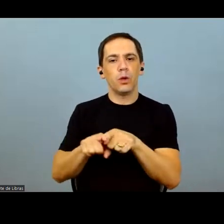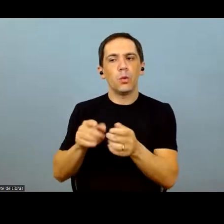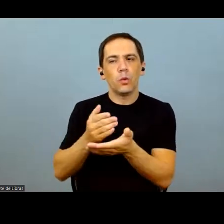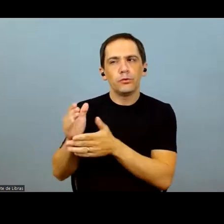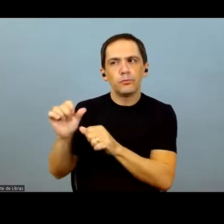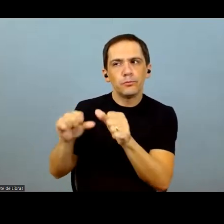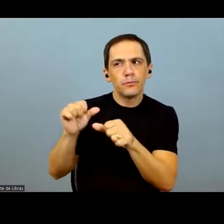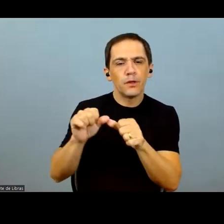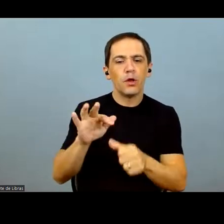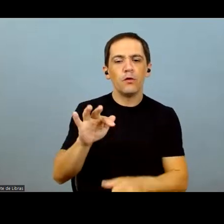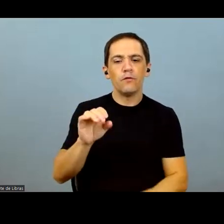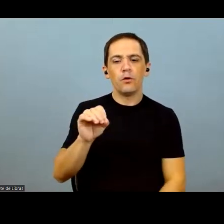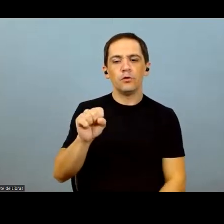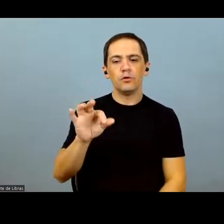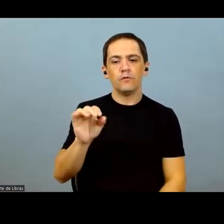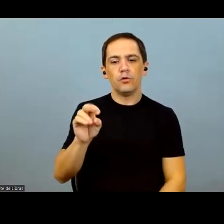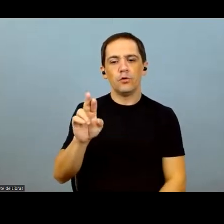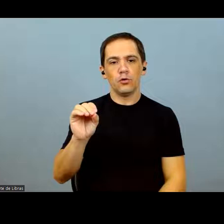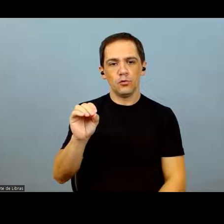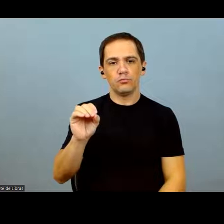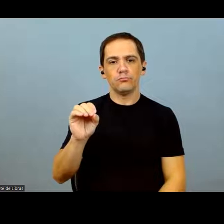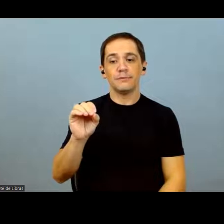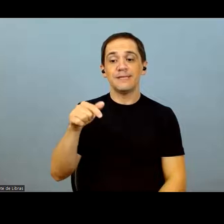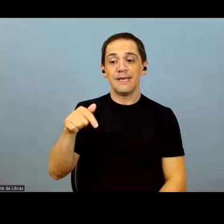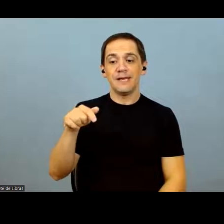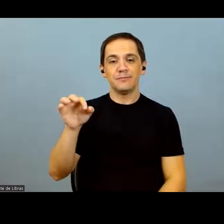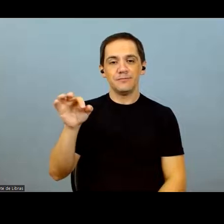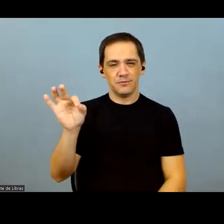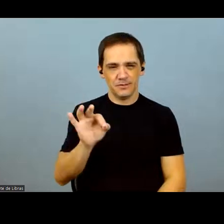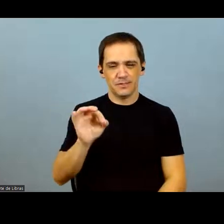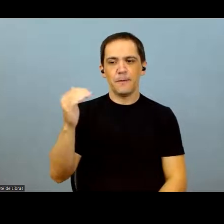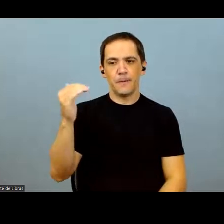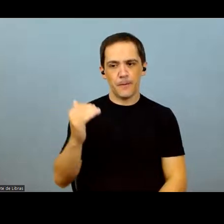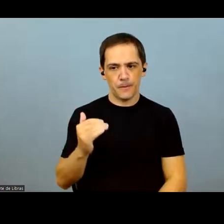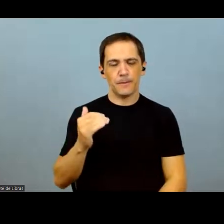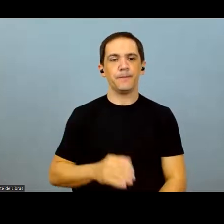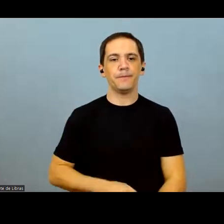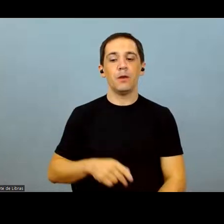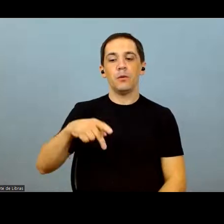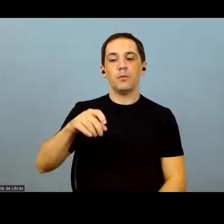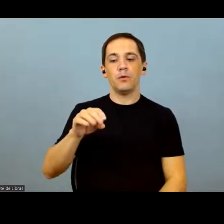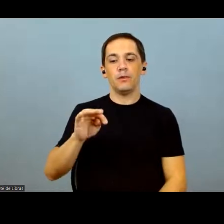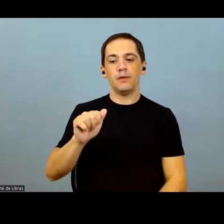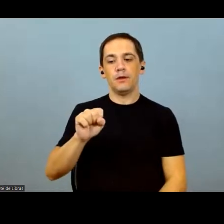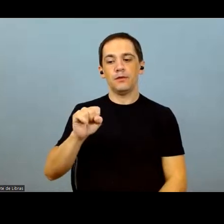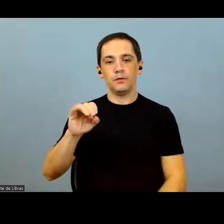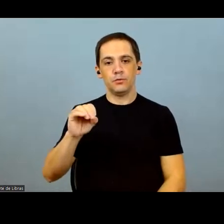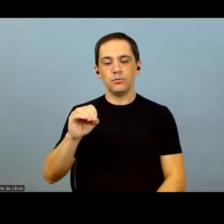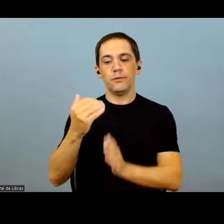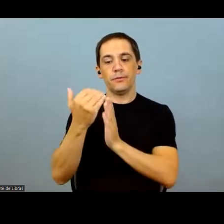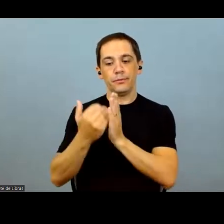input together with other products. Phosphorus has decreased 7% from peak prices,